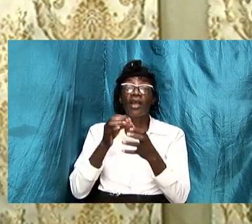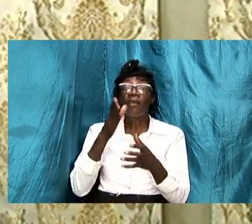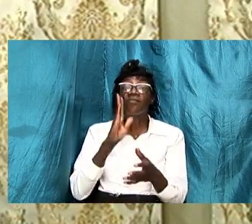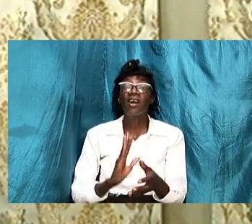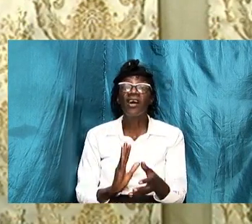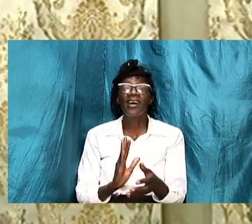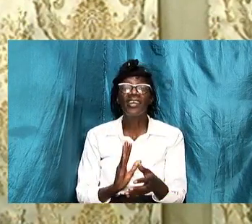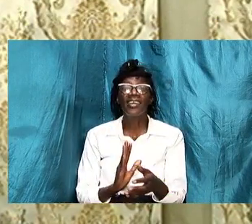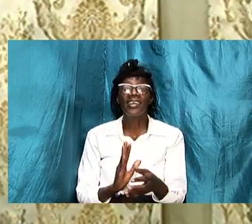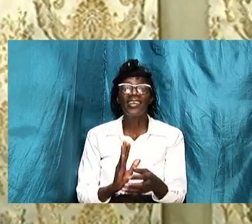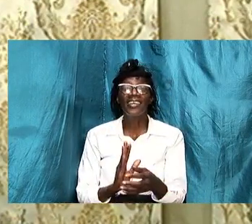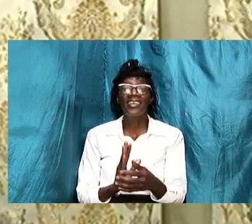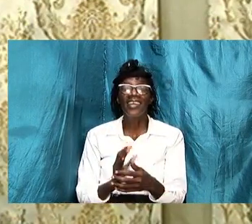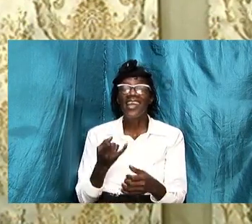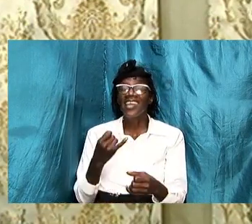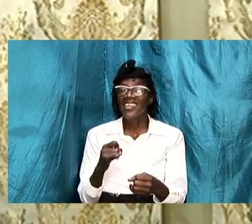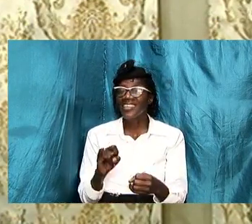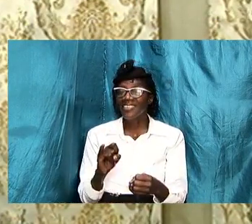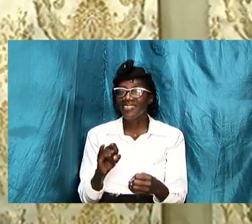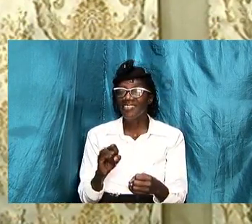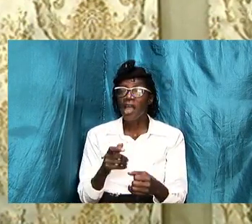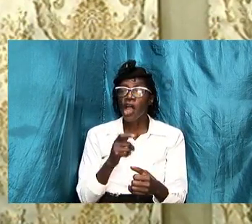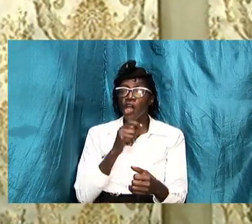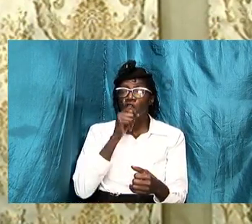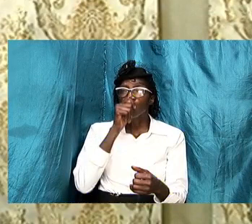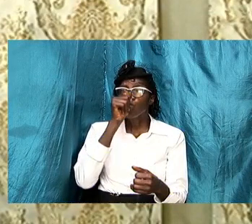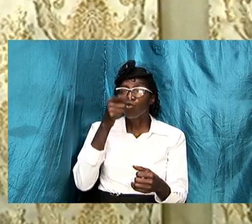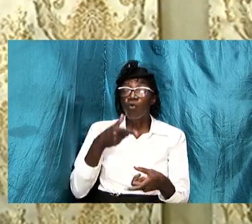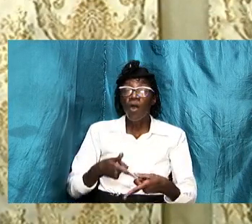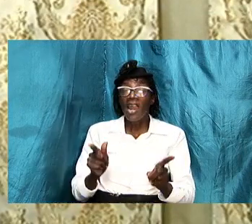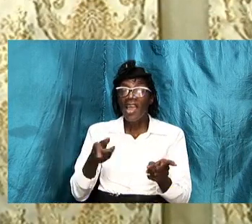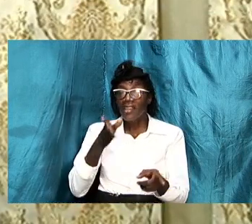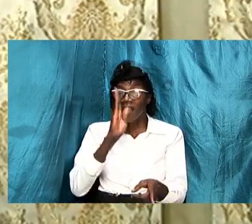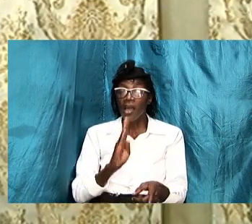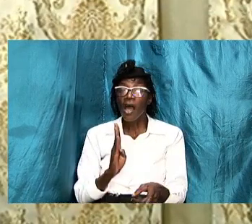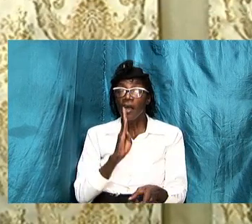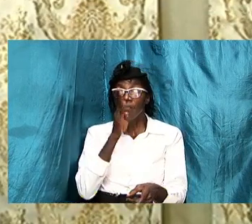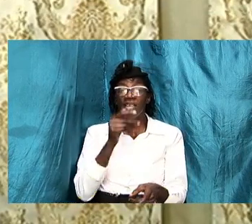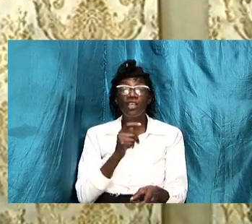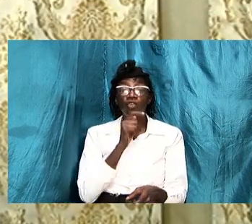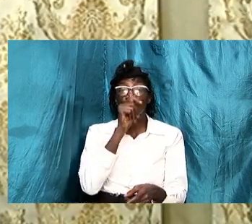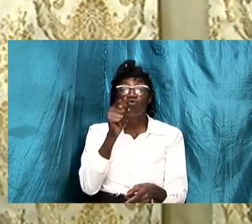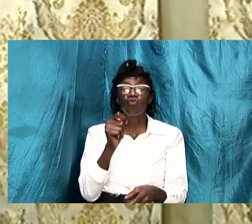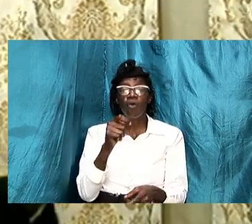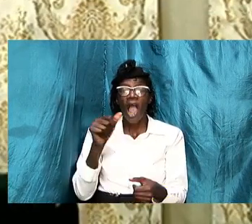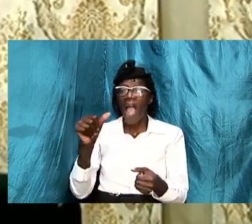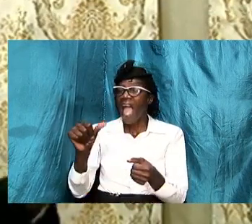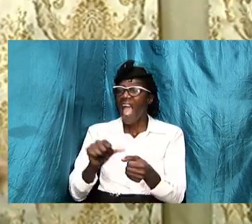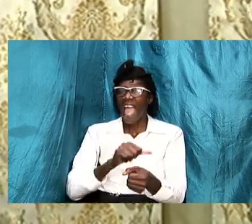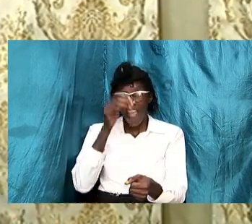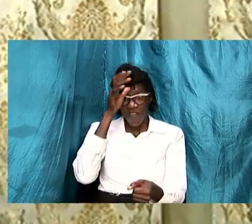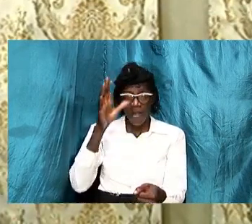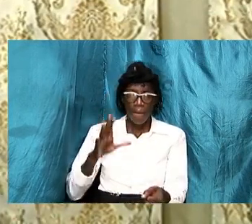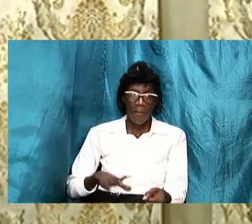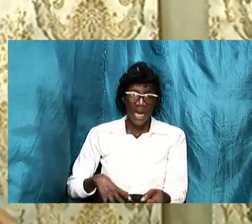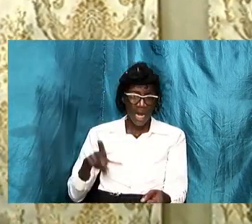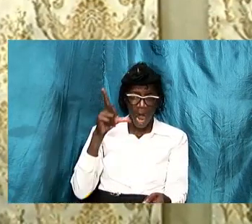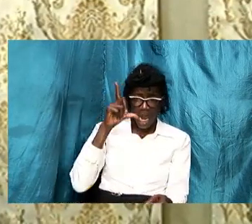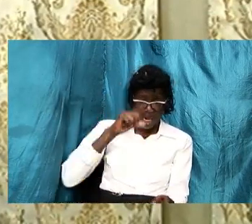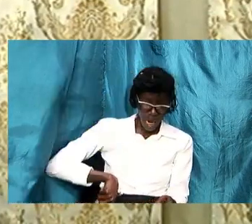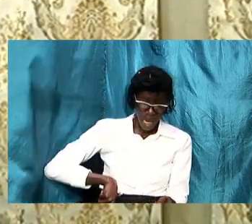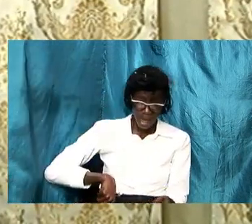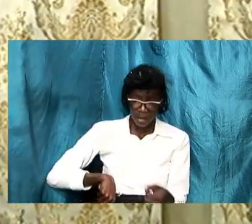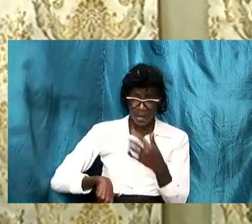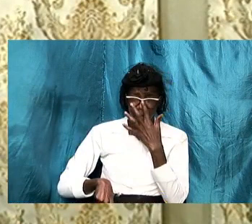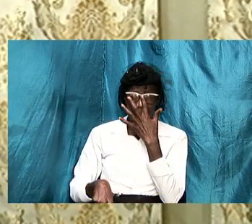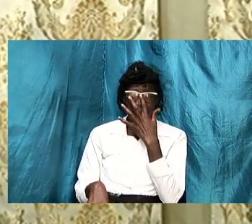god is true let god be true and every man a liar